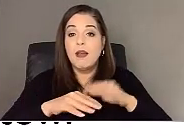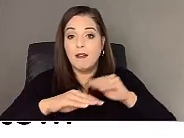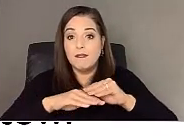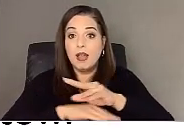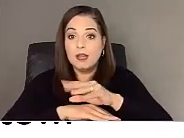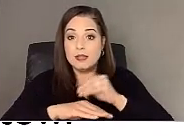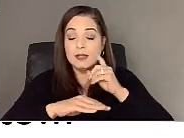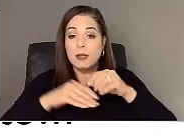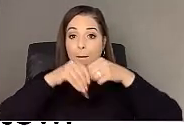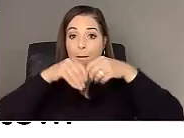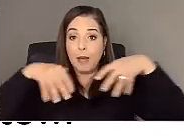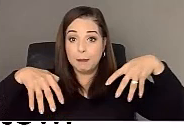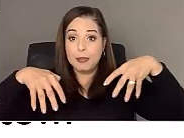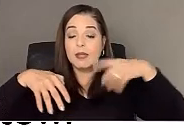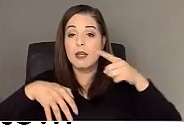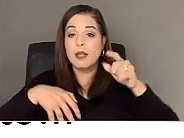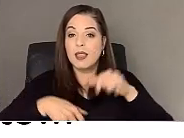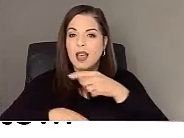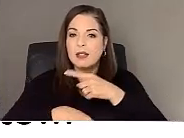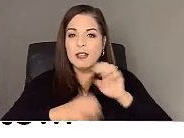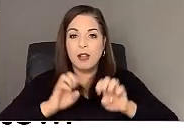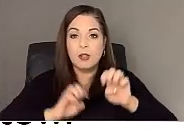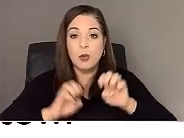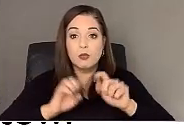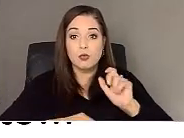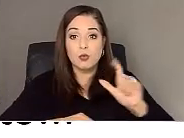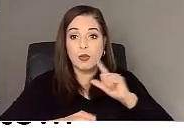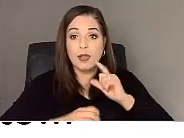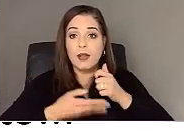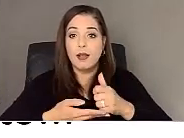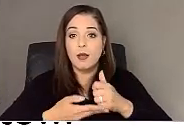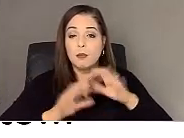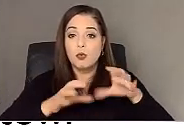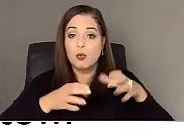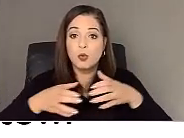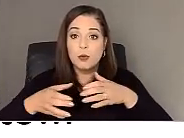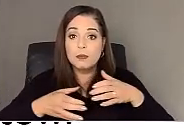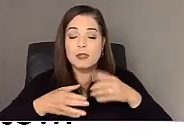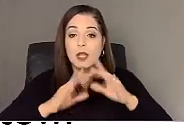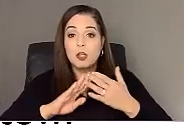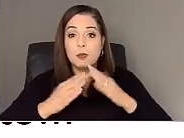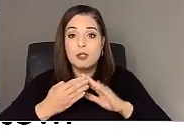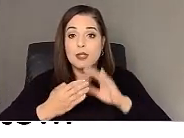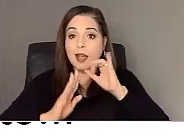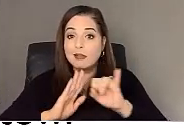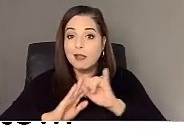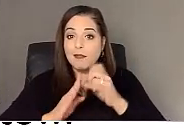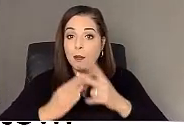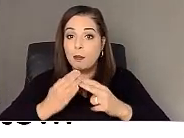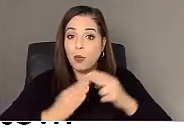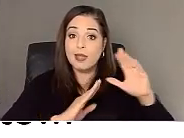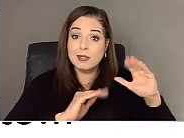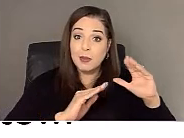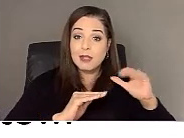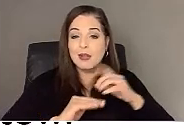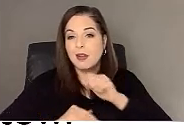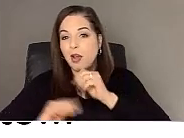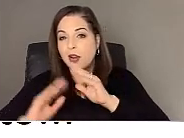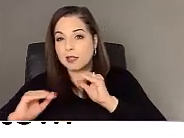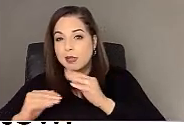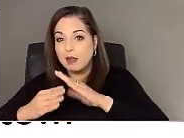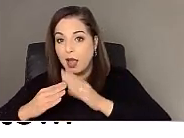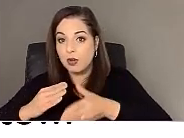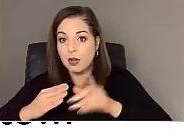um, um, this is an evaluation tool that can help groups and communities identify both expected and unexpected outcomes